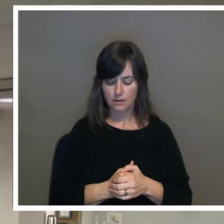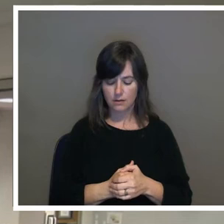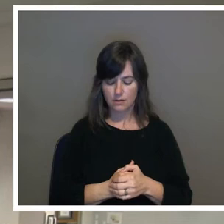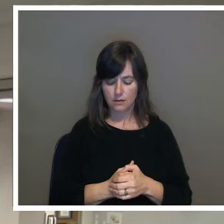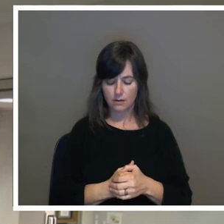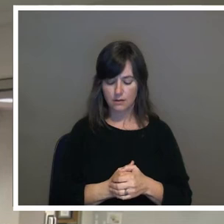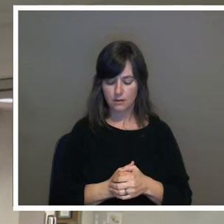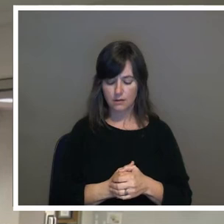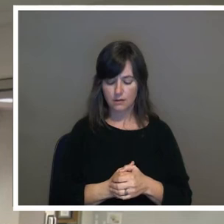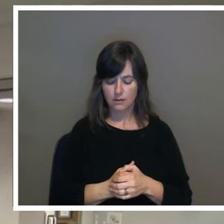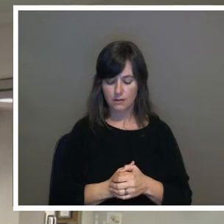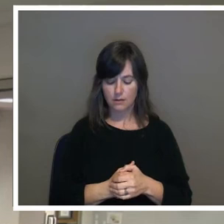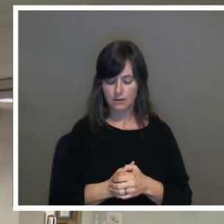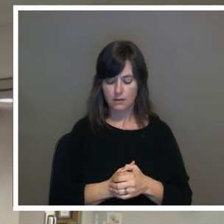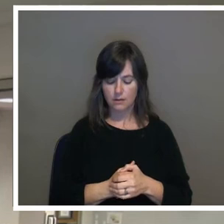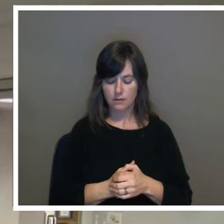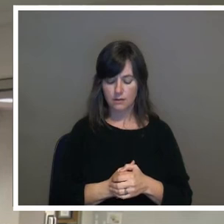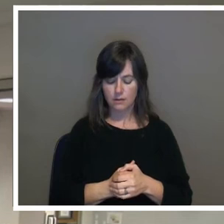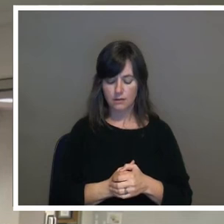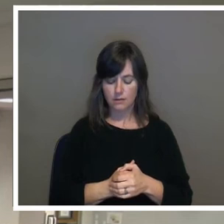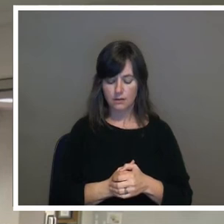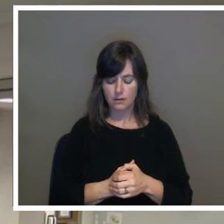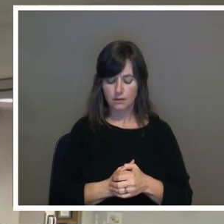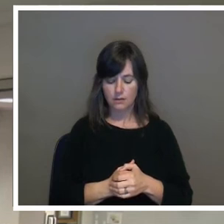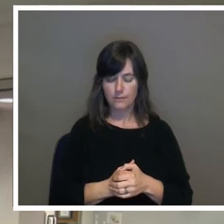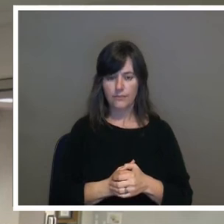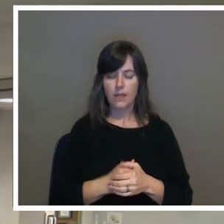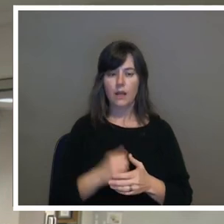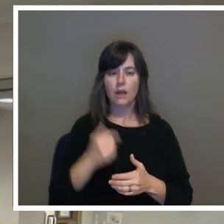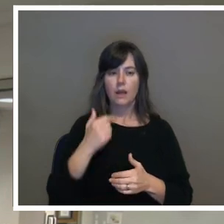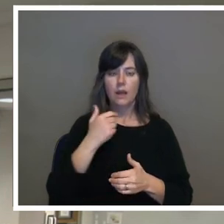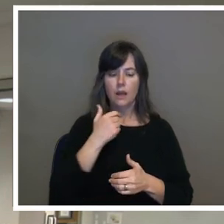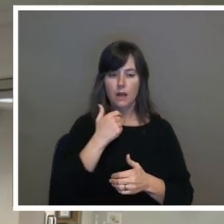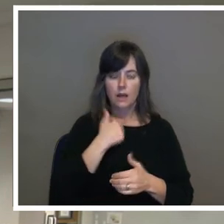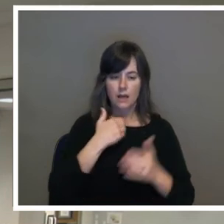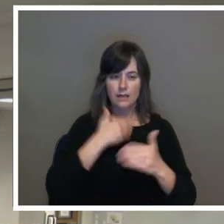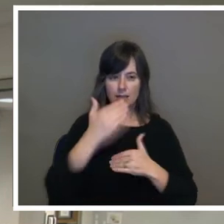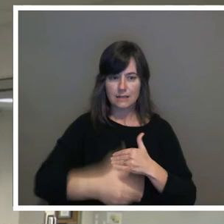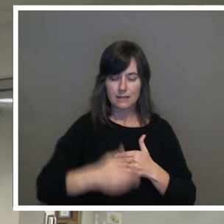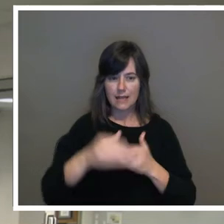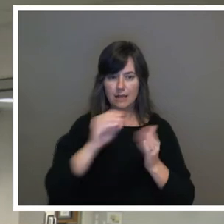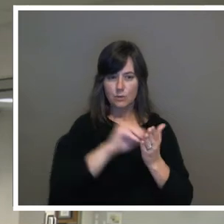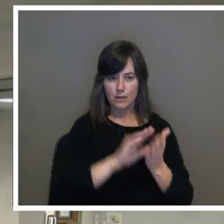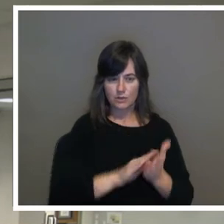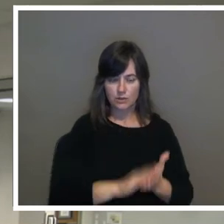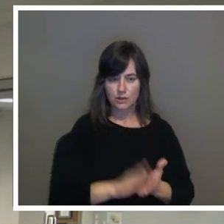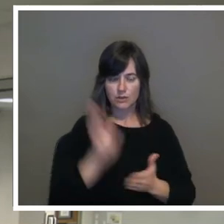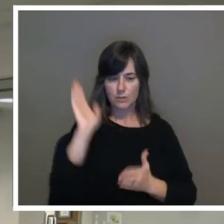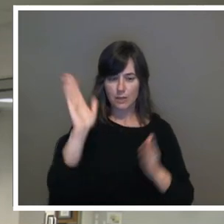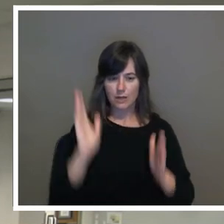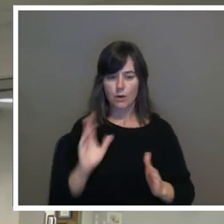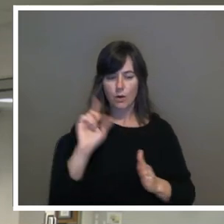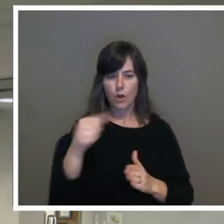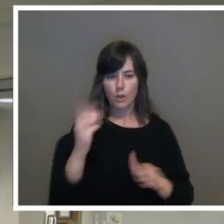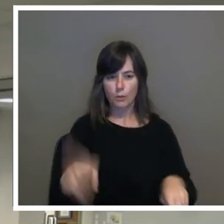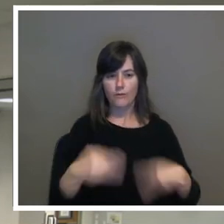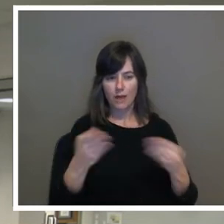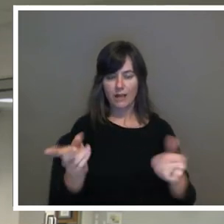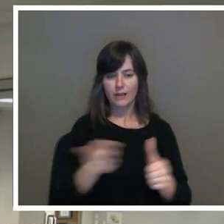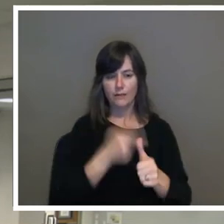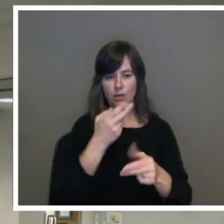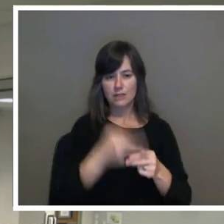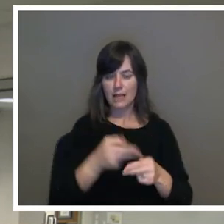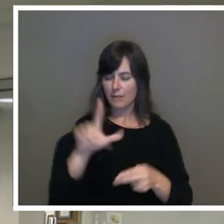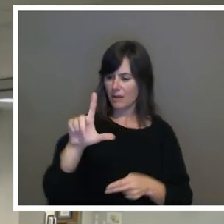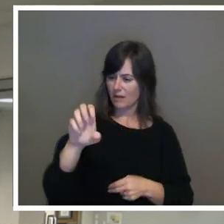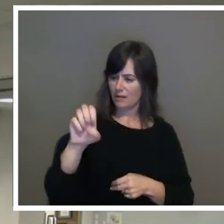Thank you for your input. Our next registered speaker only provided their first name. So Leslie, if